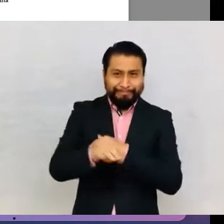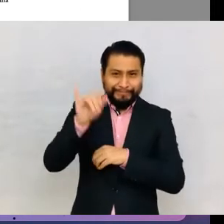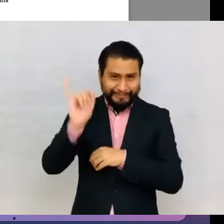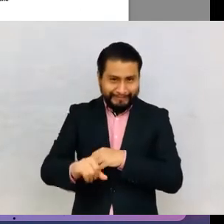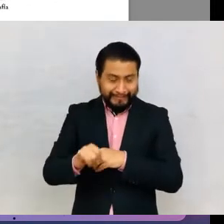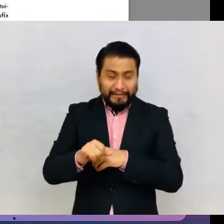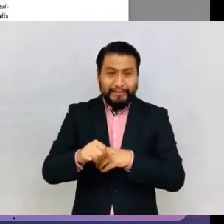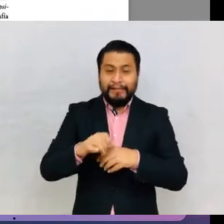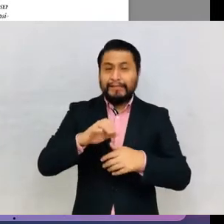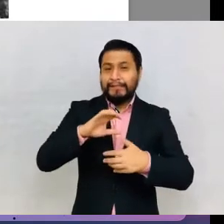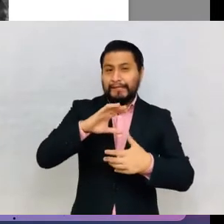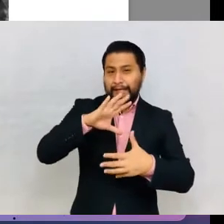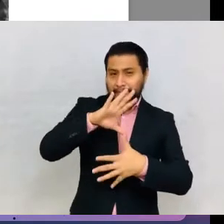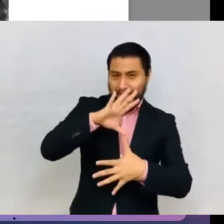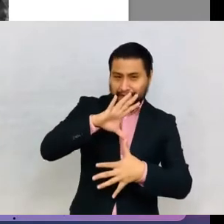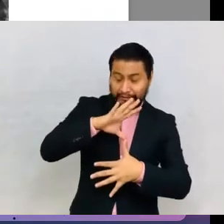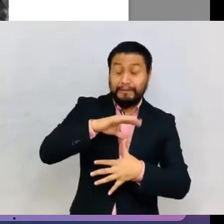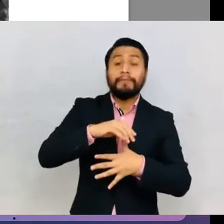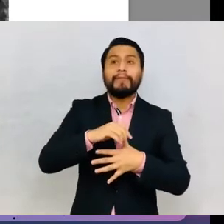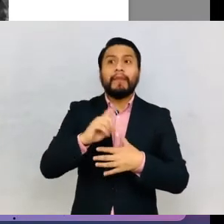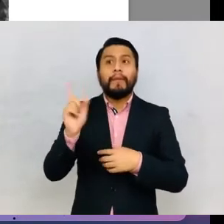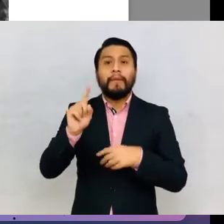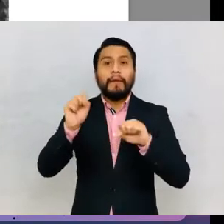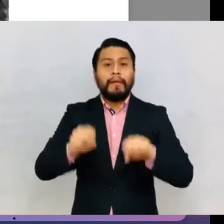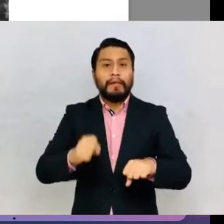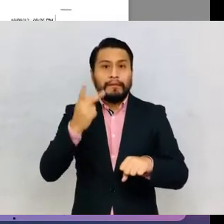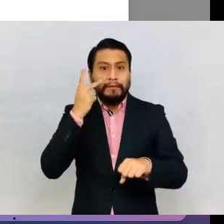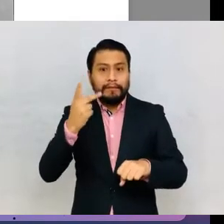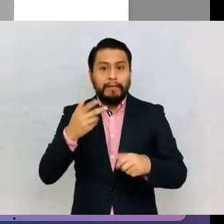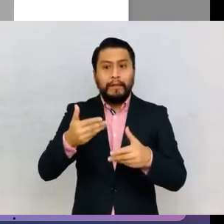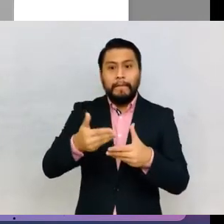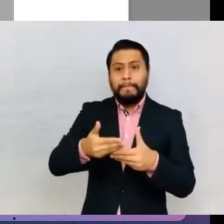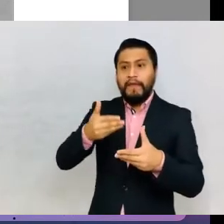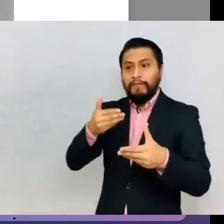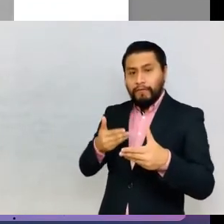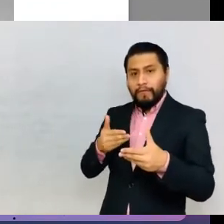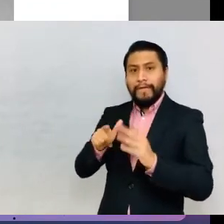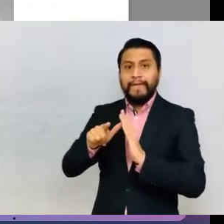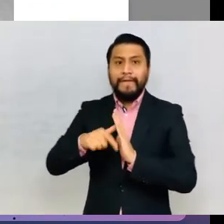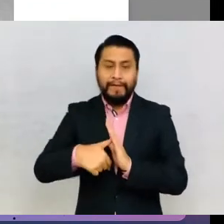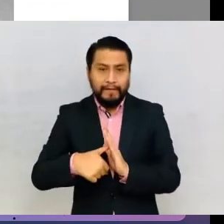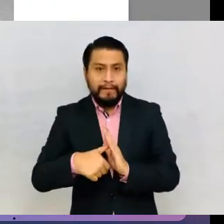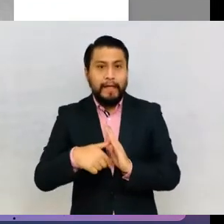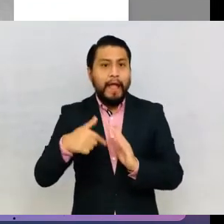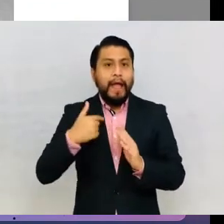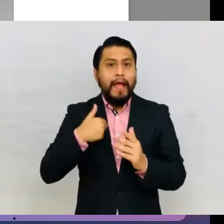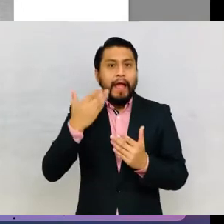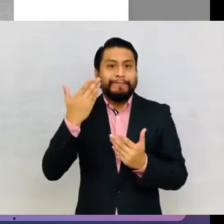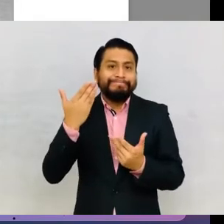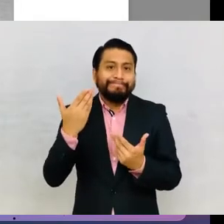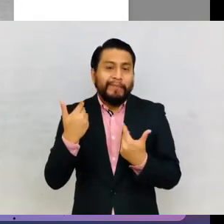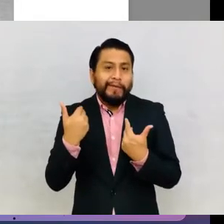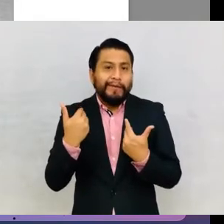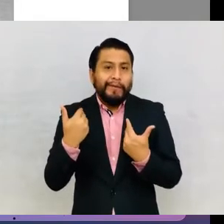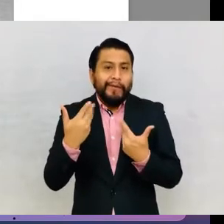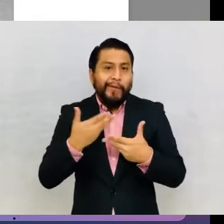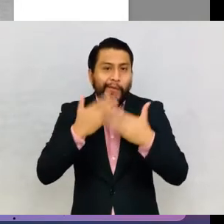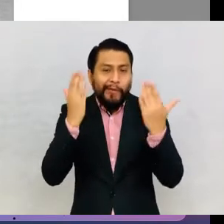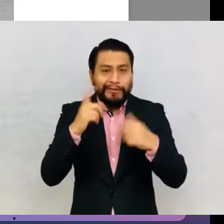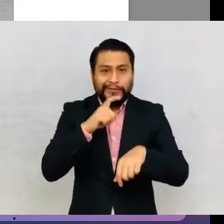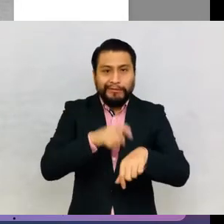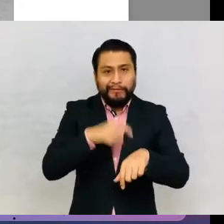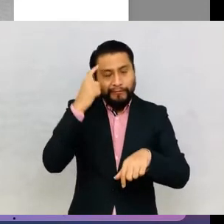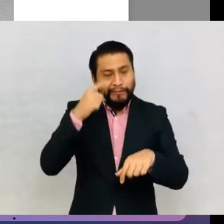the Americas, in which they show a before and an after. I don't have time to talk about the aesthetics